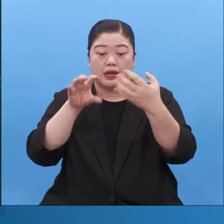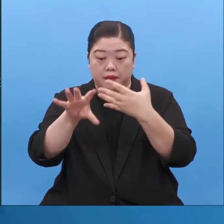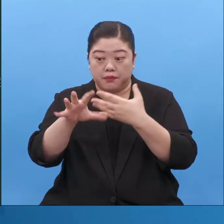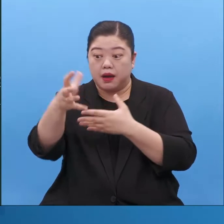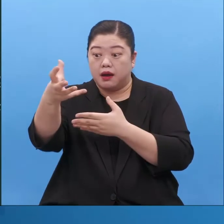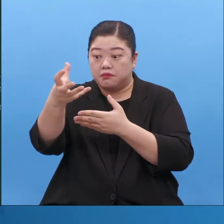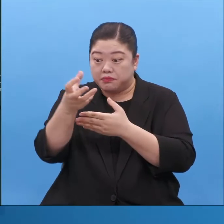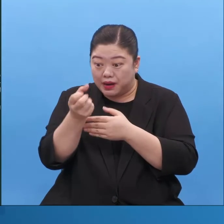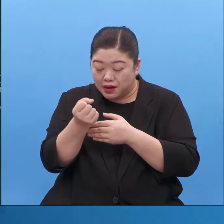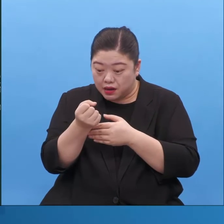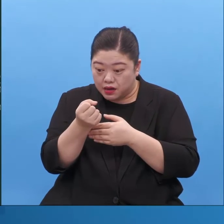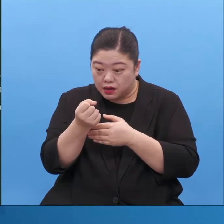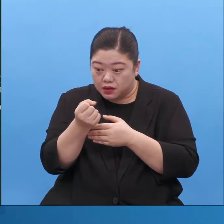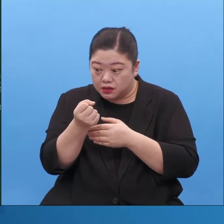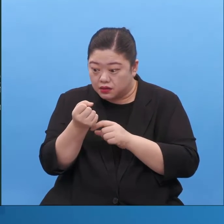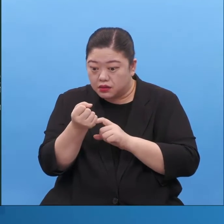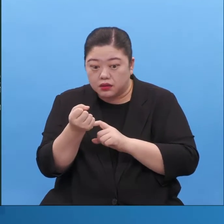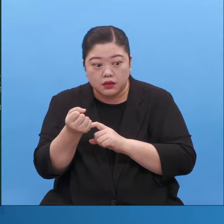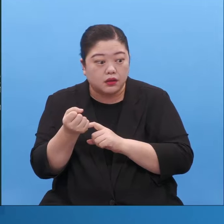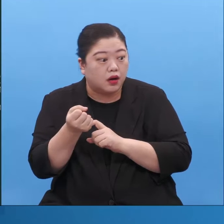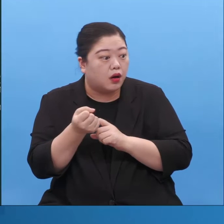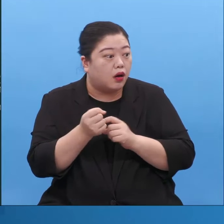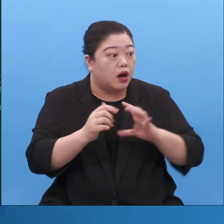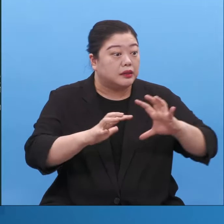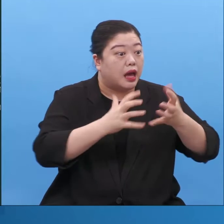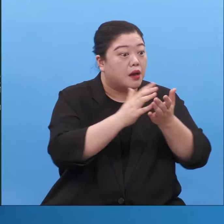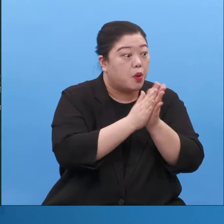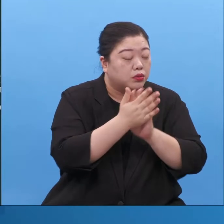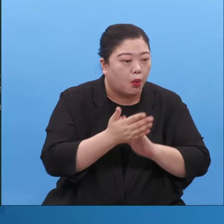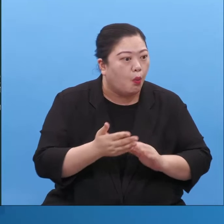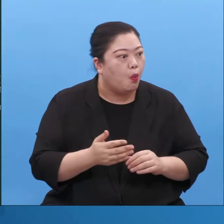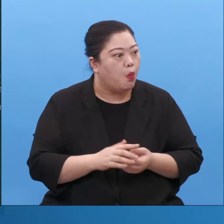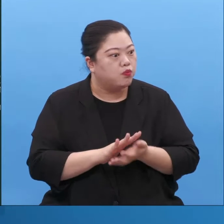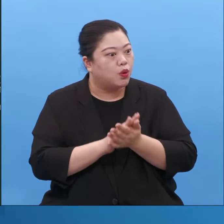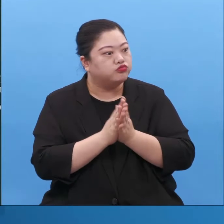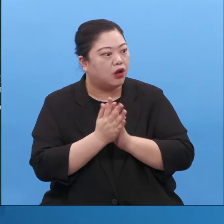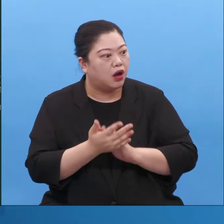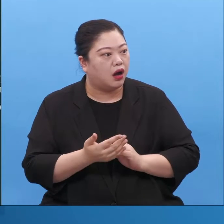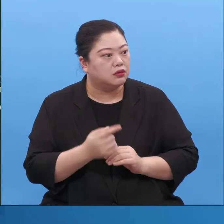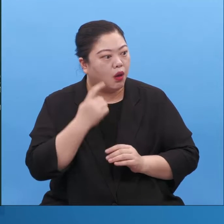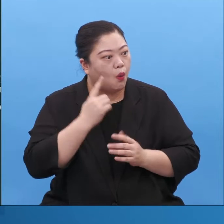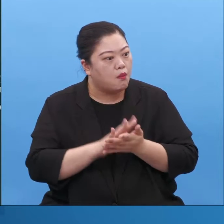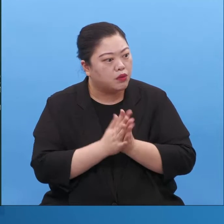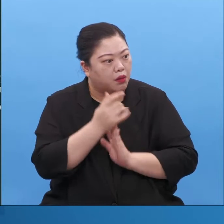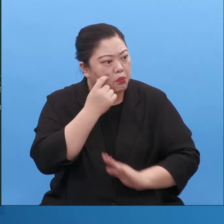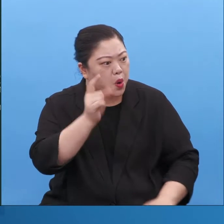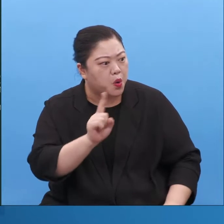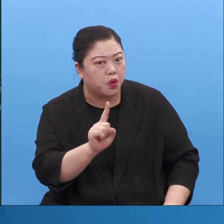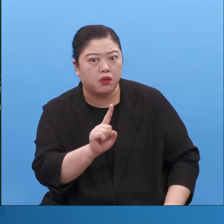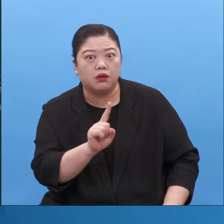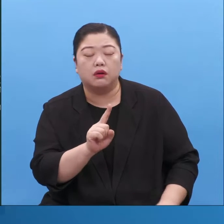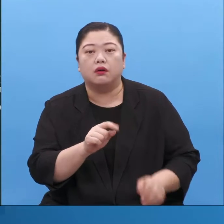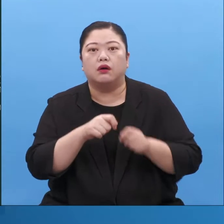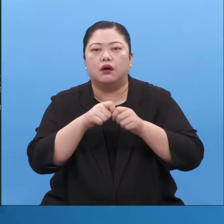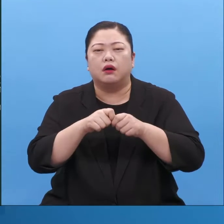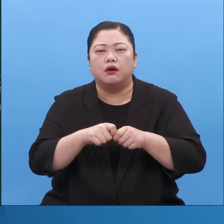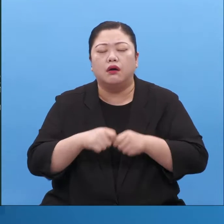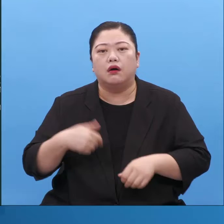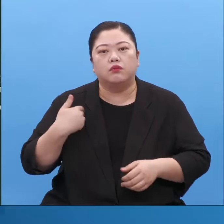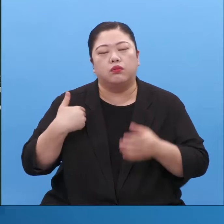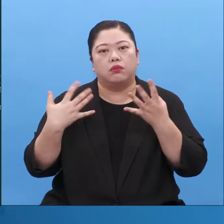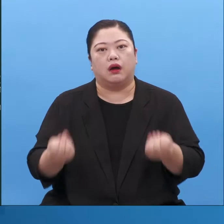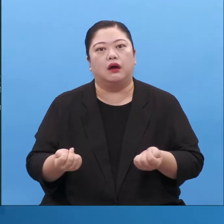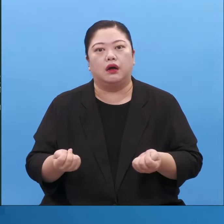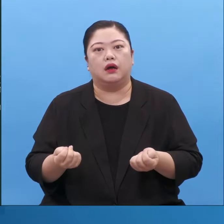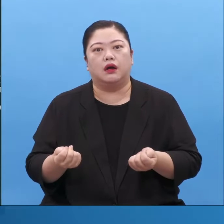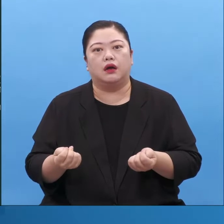But there are some people who don't know why the world remnants are arising while receiving answers and if you don't know they won't even recognize the answers